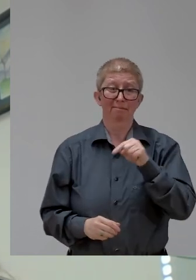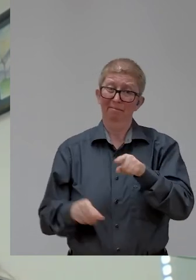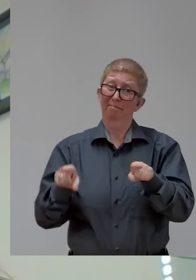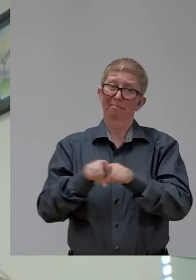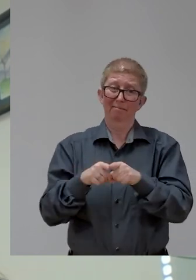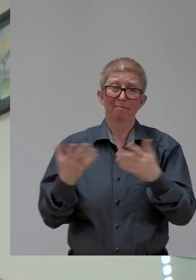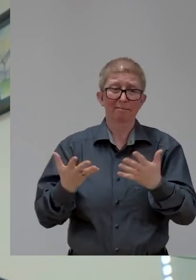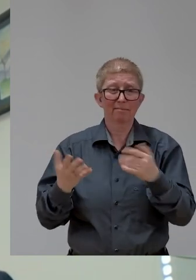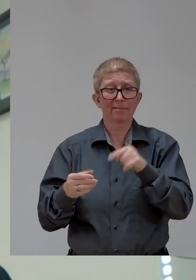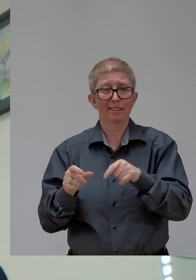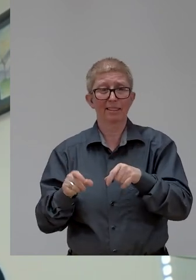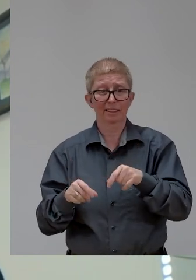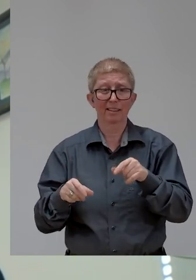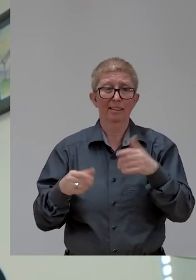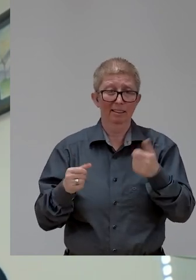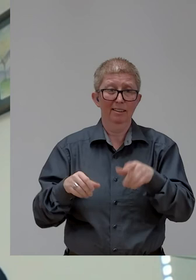government.